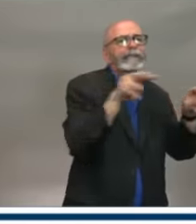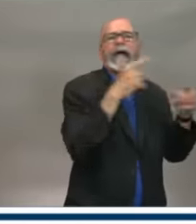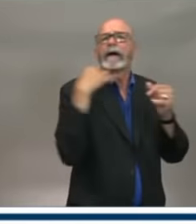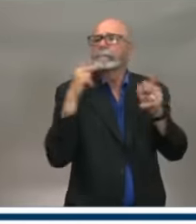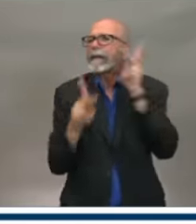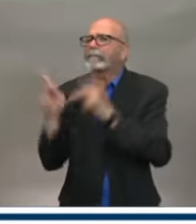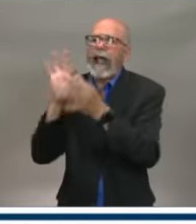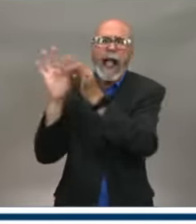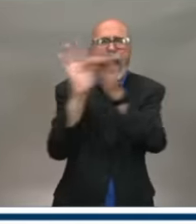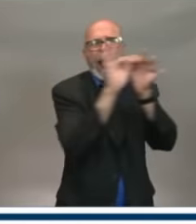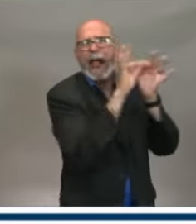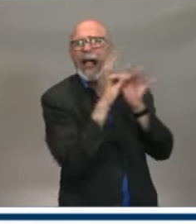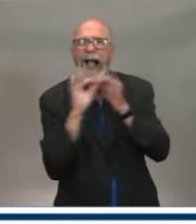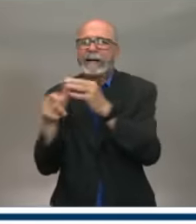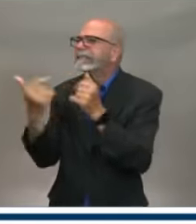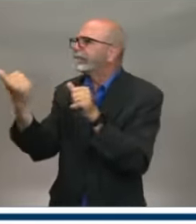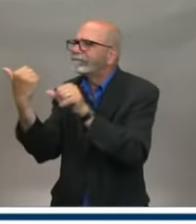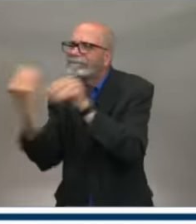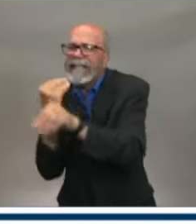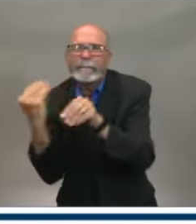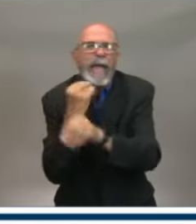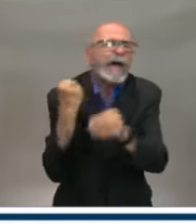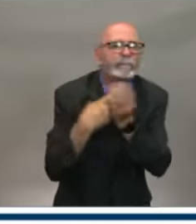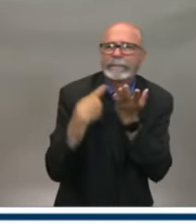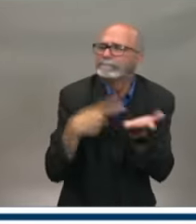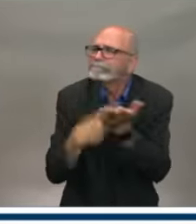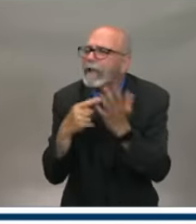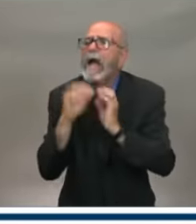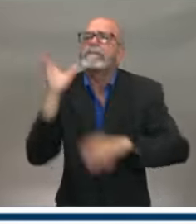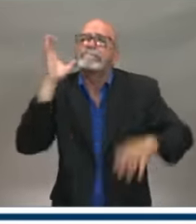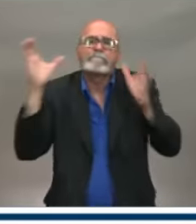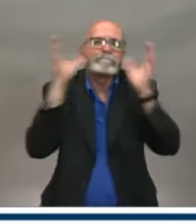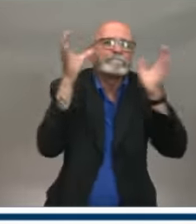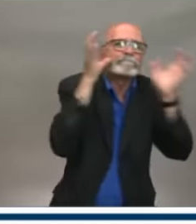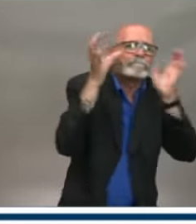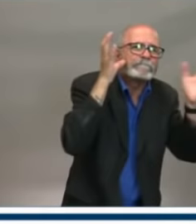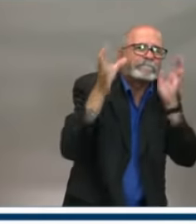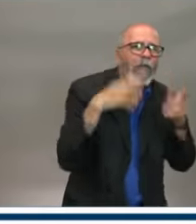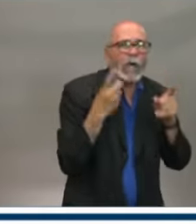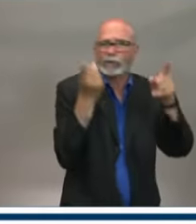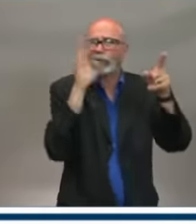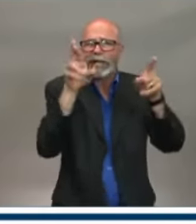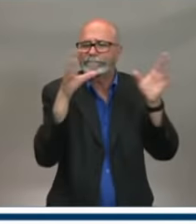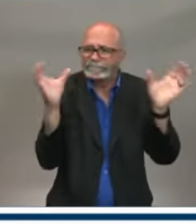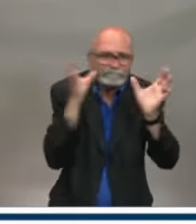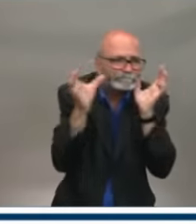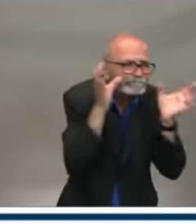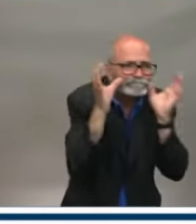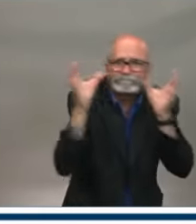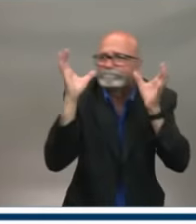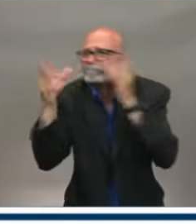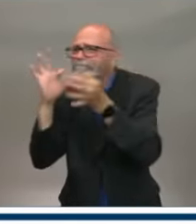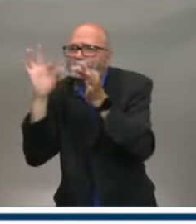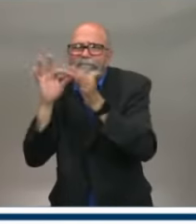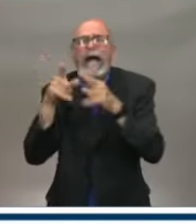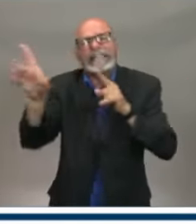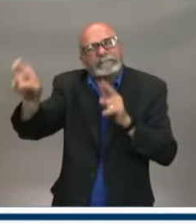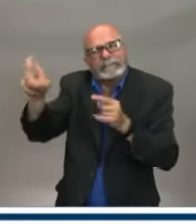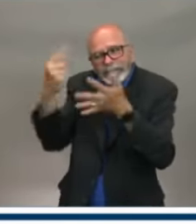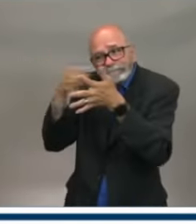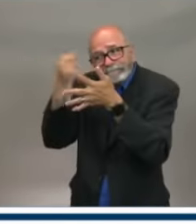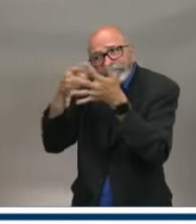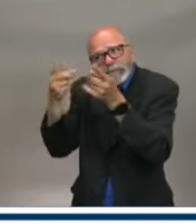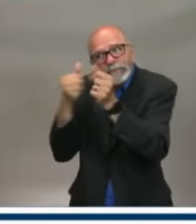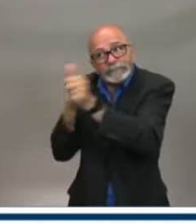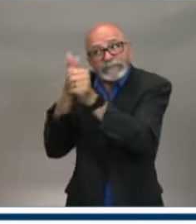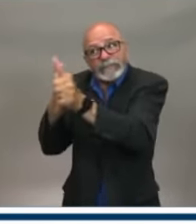and associations. Dr. Strang and his team have been working to help them understand the protocols that they must follow as they reopen.